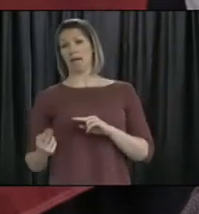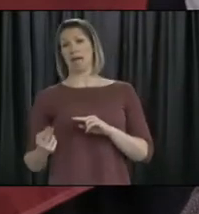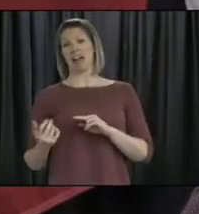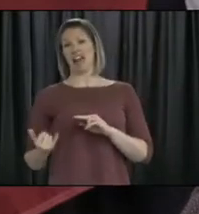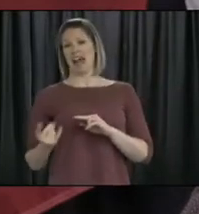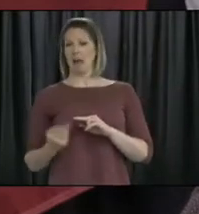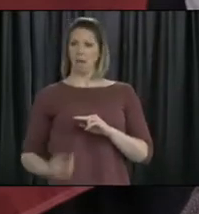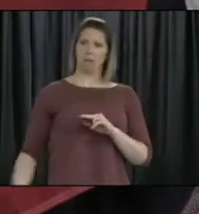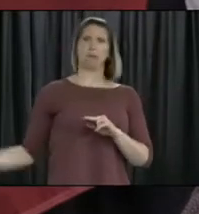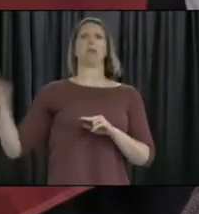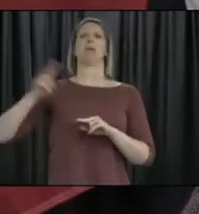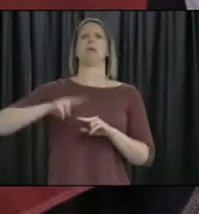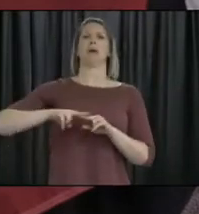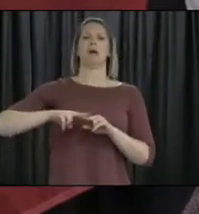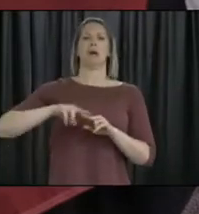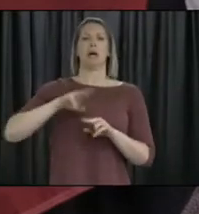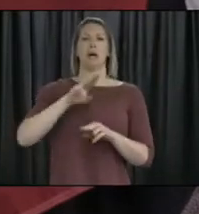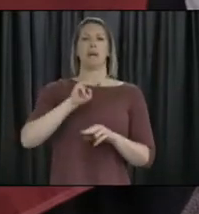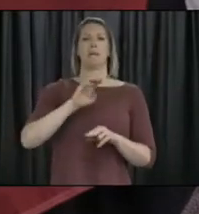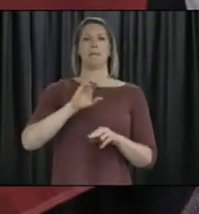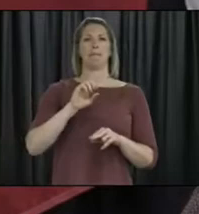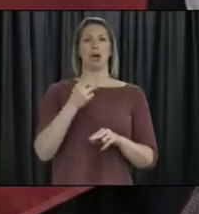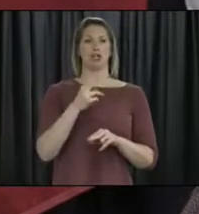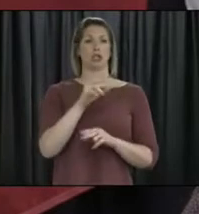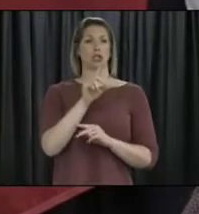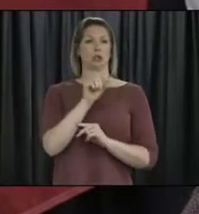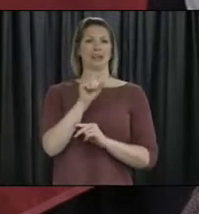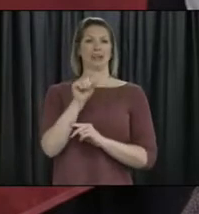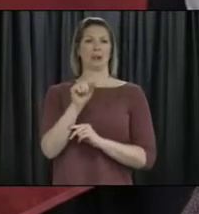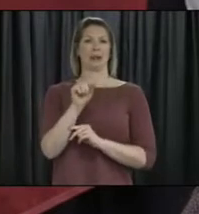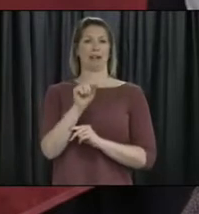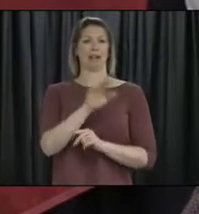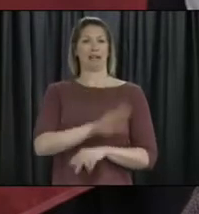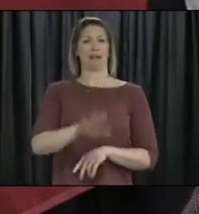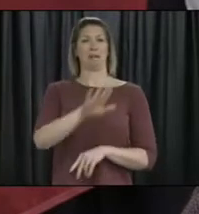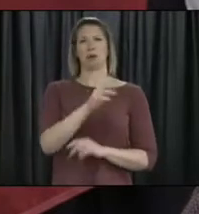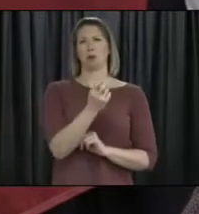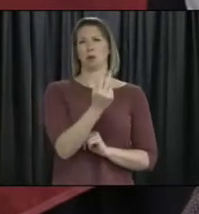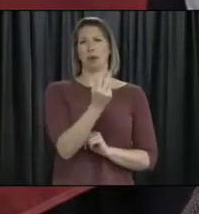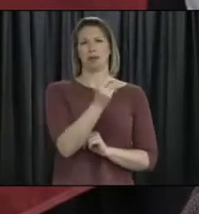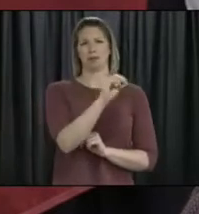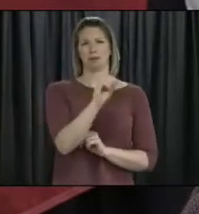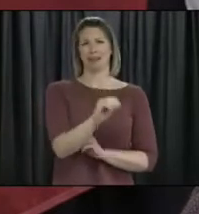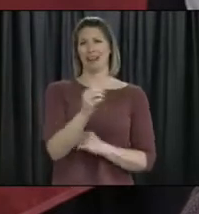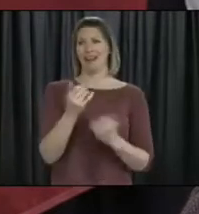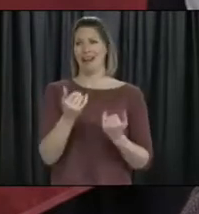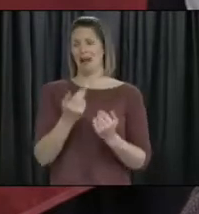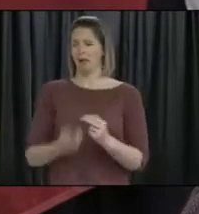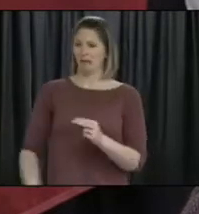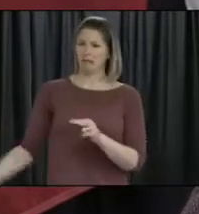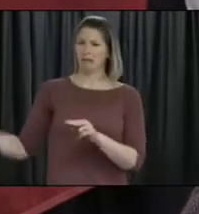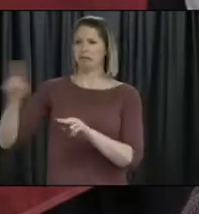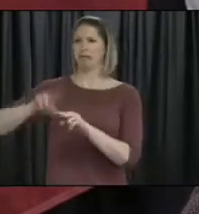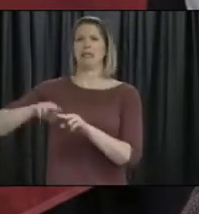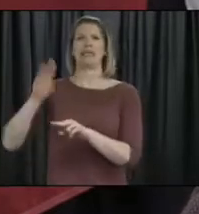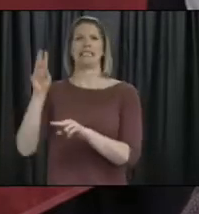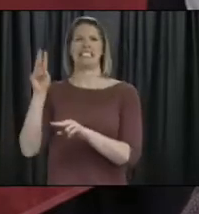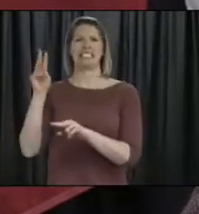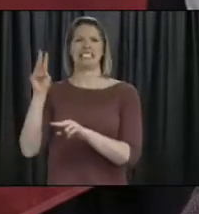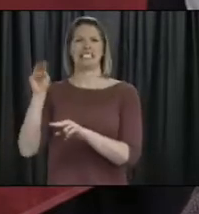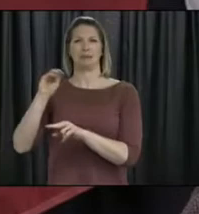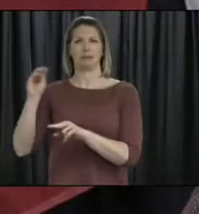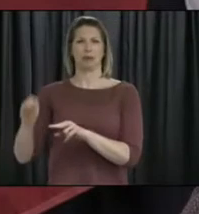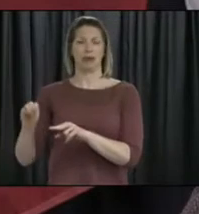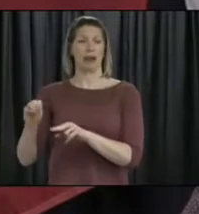2020 to just under 12 percent. Today, that's around 16 percent in unemployment numbers. In Canada, we're seeing the rates go to